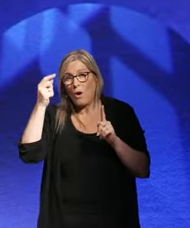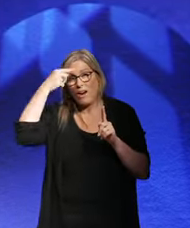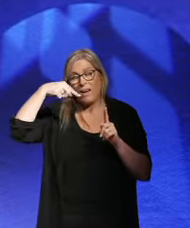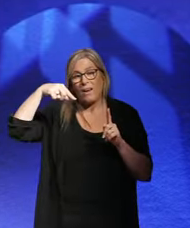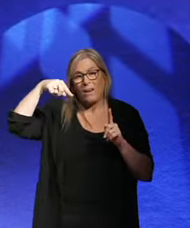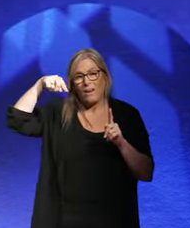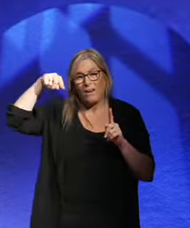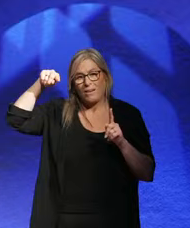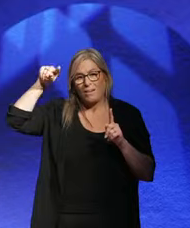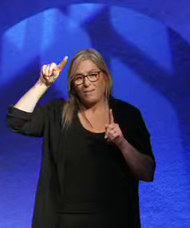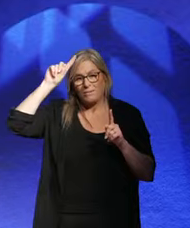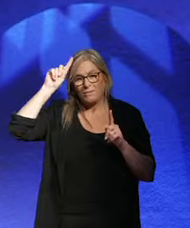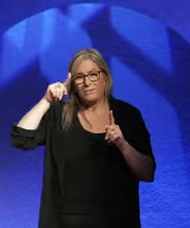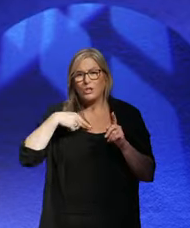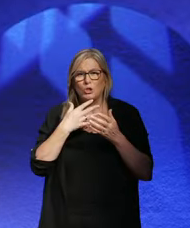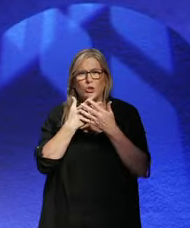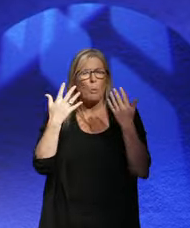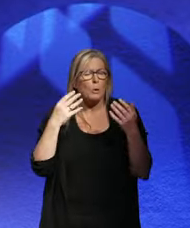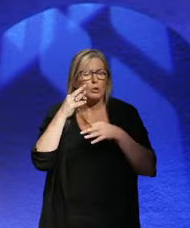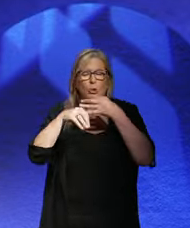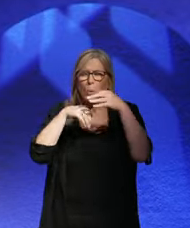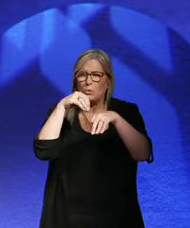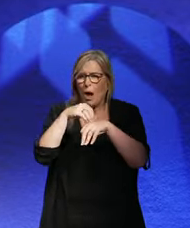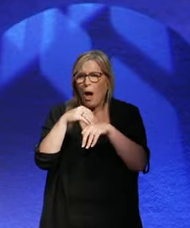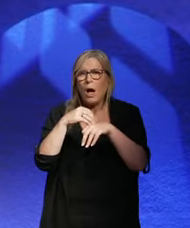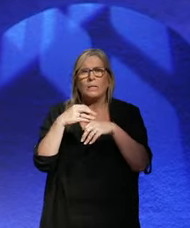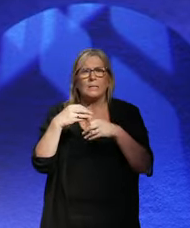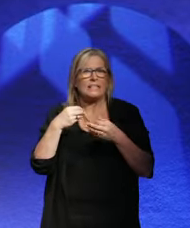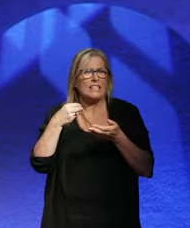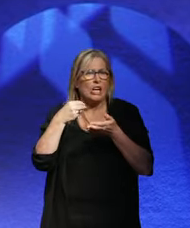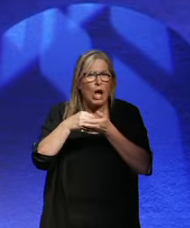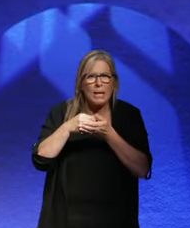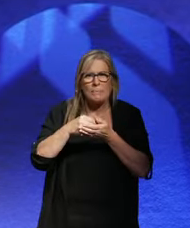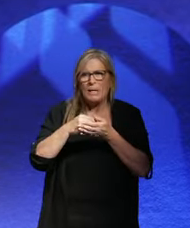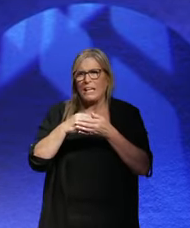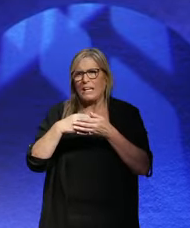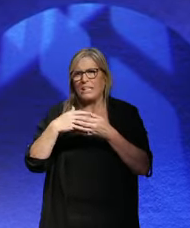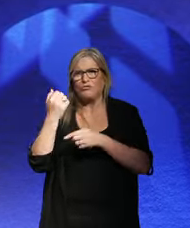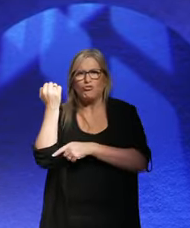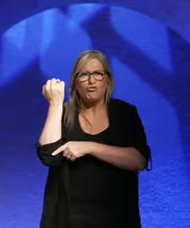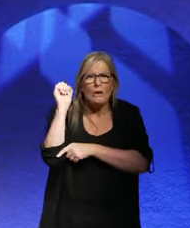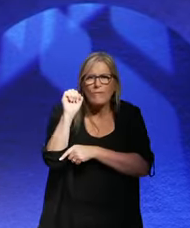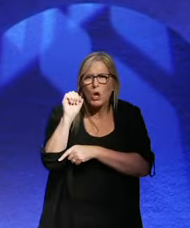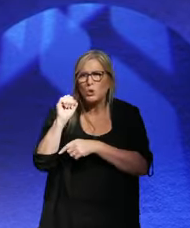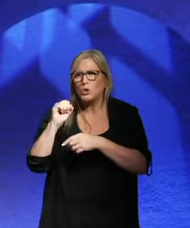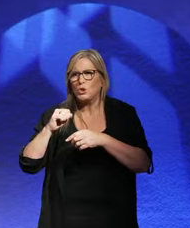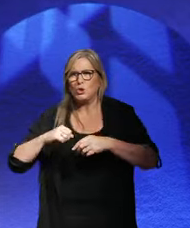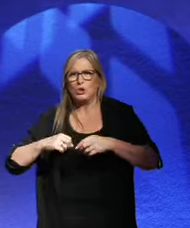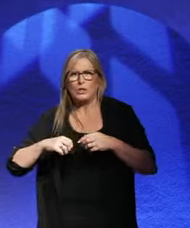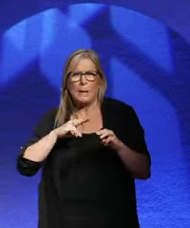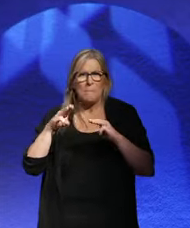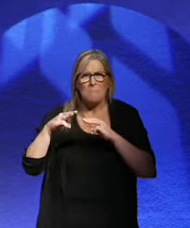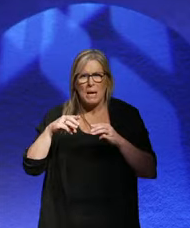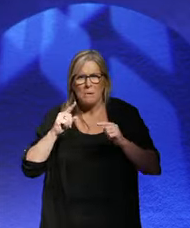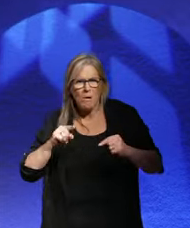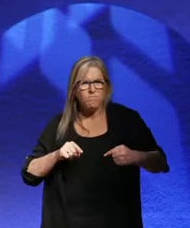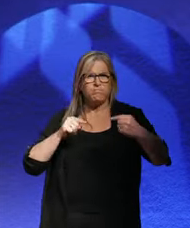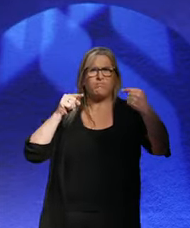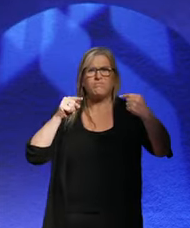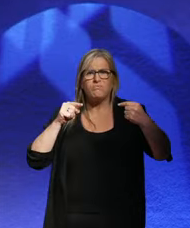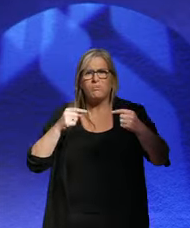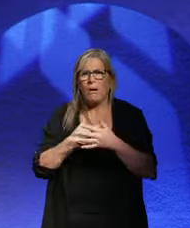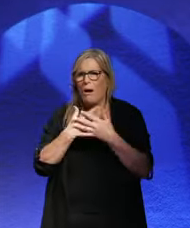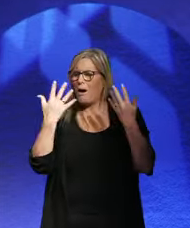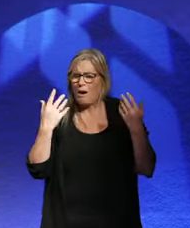in the economy, so much is going on with revolutions and uprisings and so on. It's staggering. It's It's